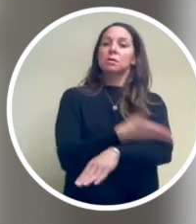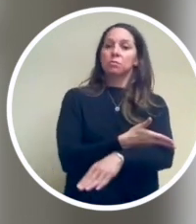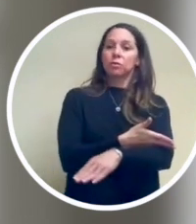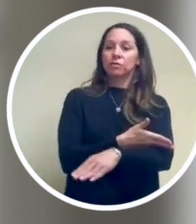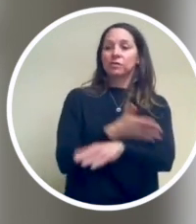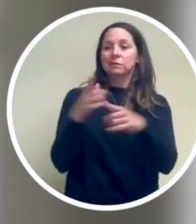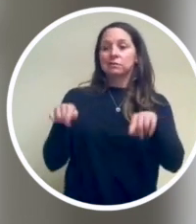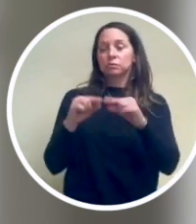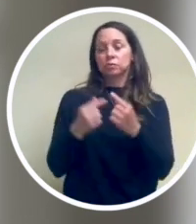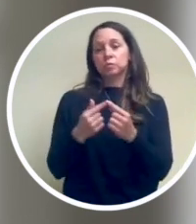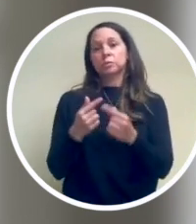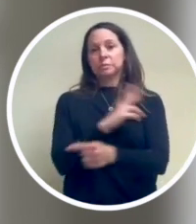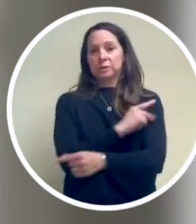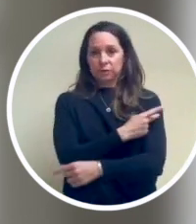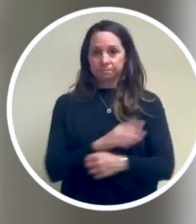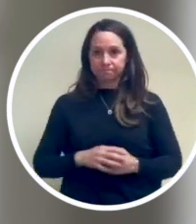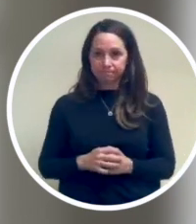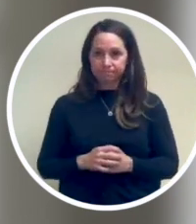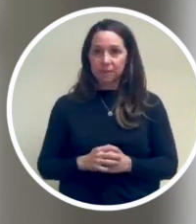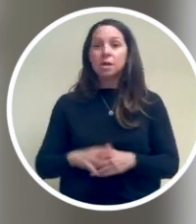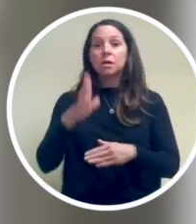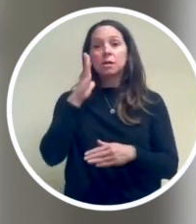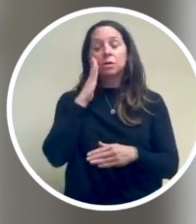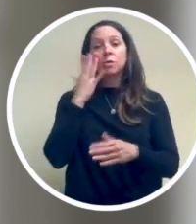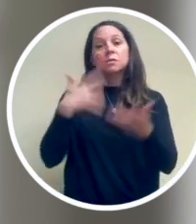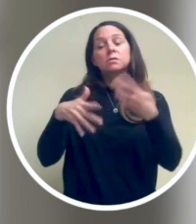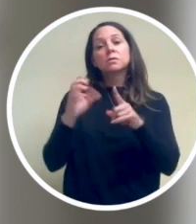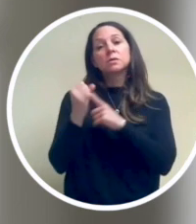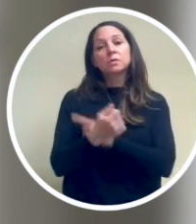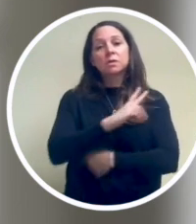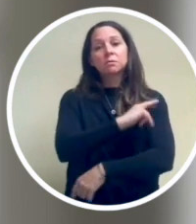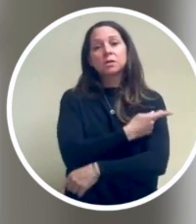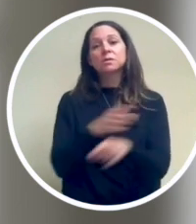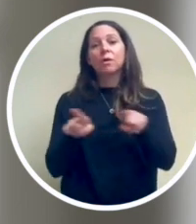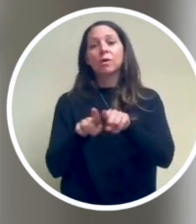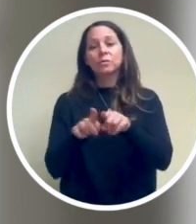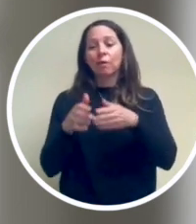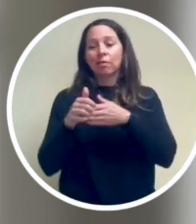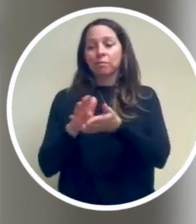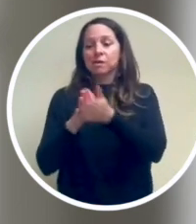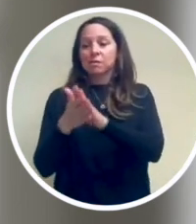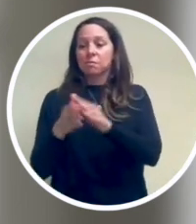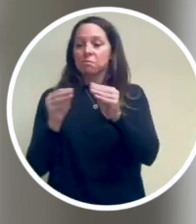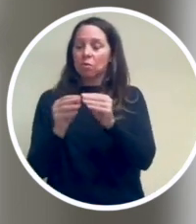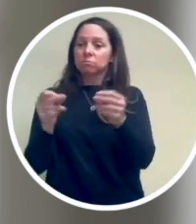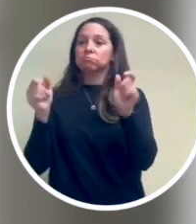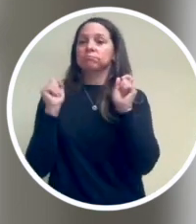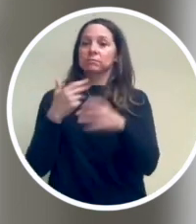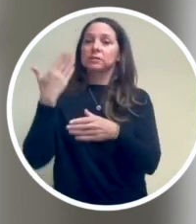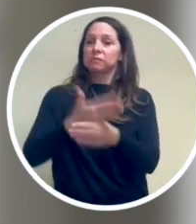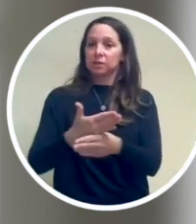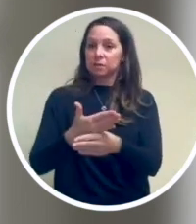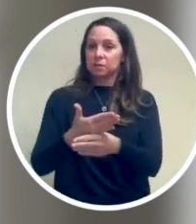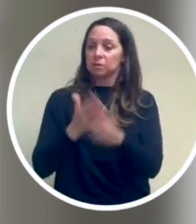the overall health of this vulnerable group of patients. Knowing the social situations of these patients also led to much more